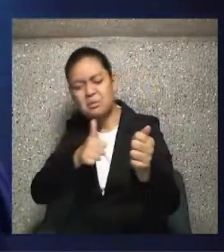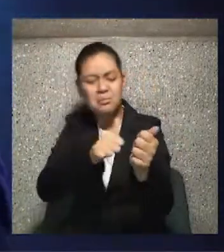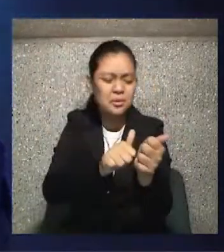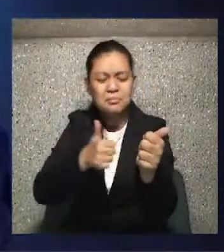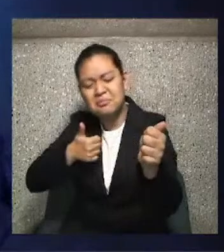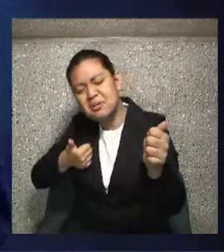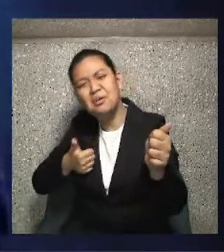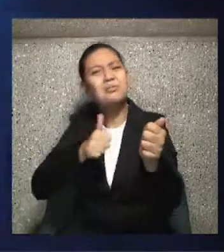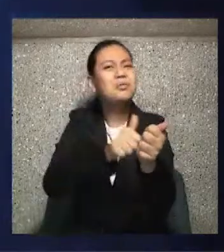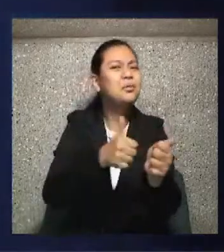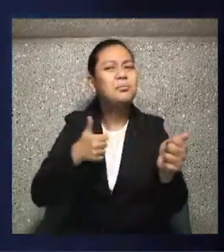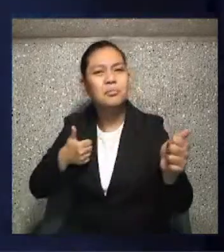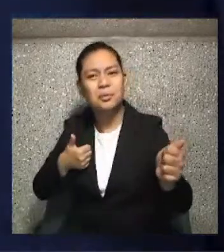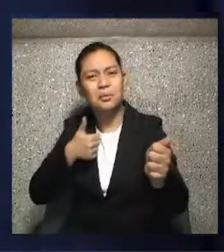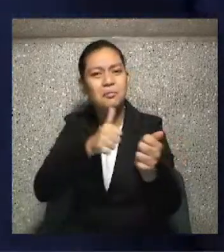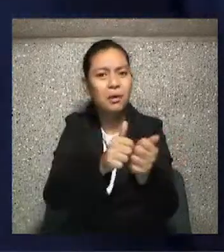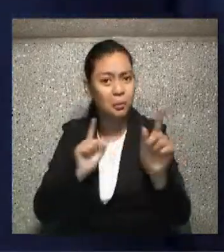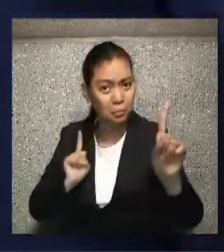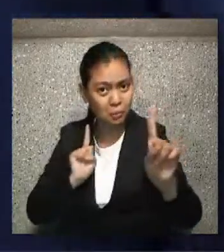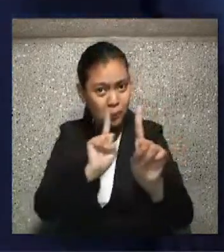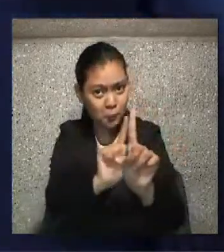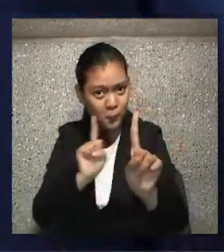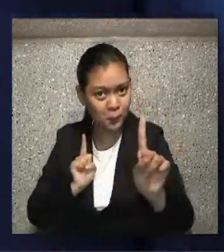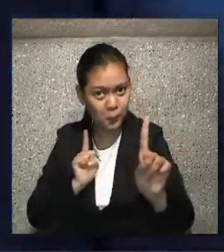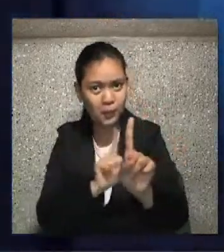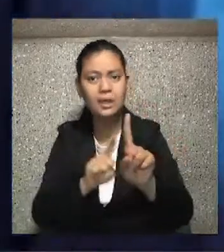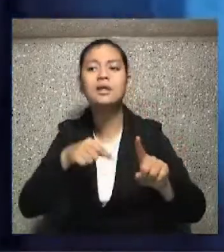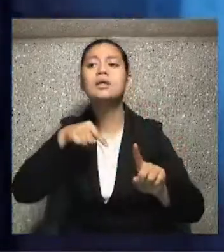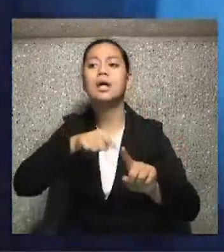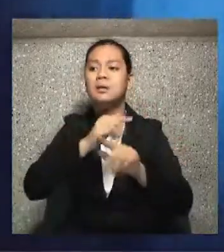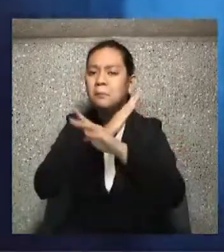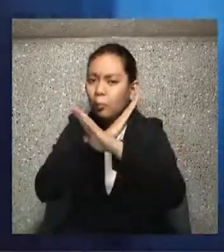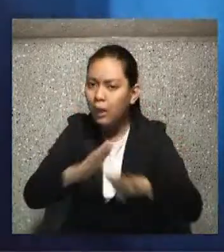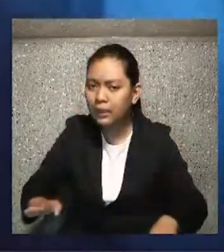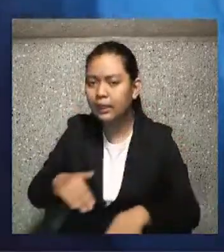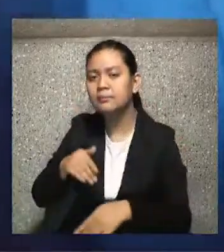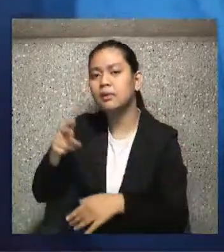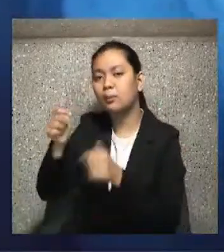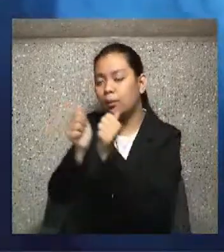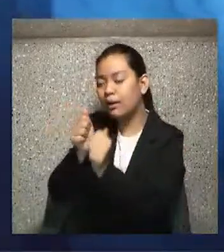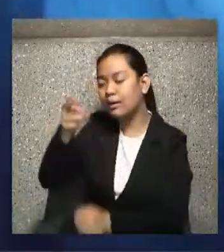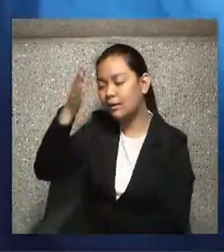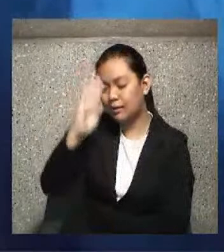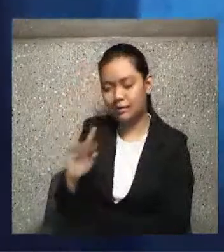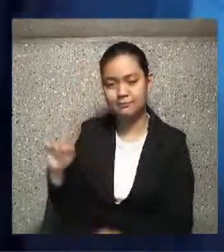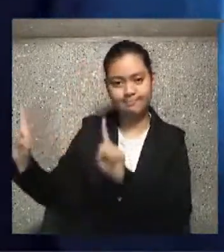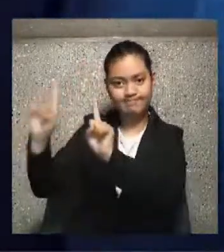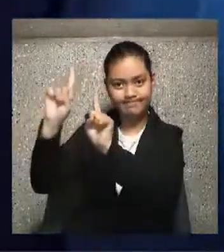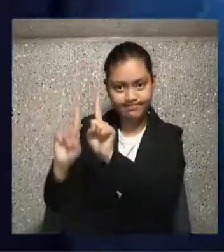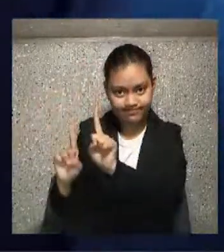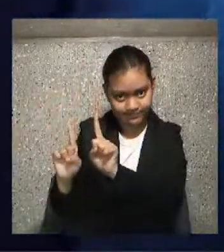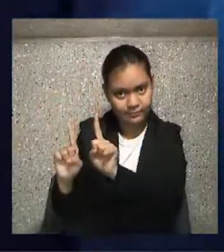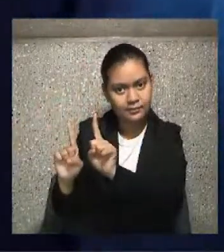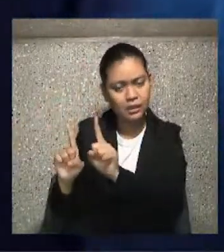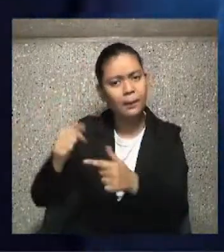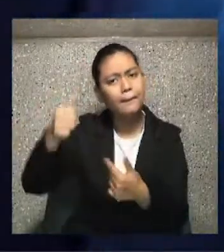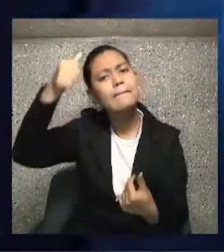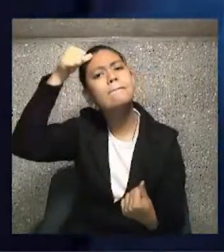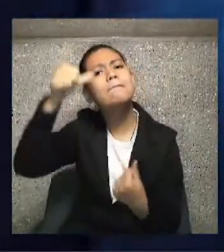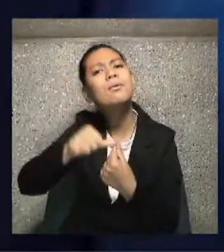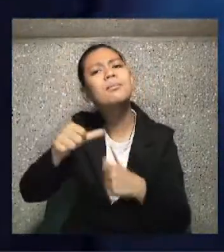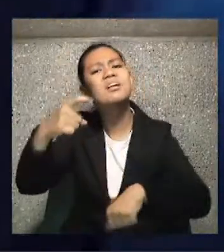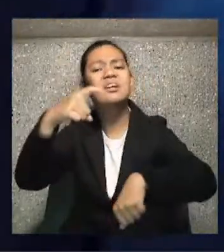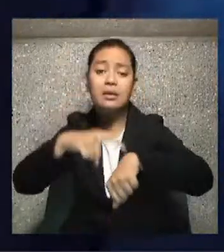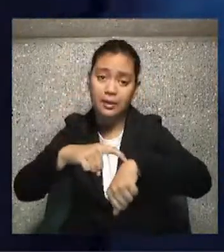and just be quiet. I remember one time that it was my first time to preach at the